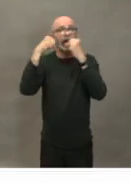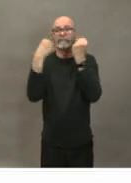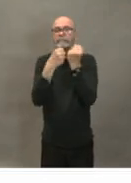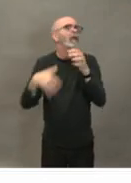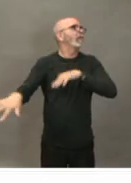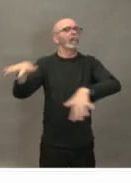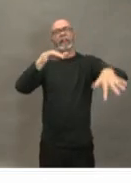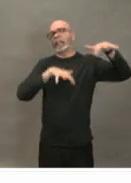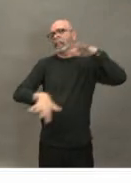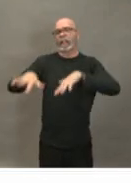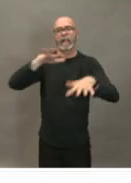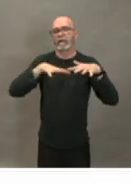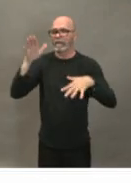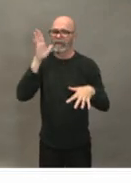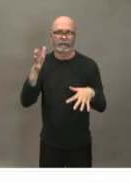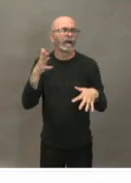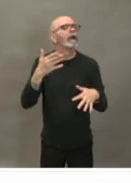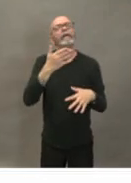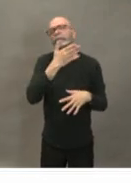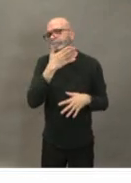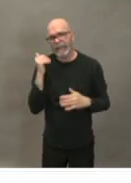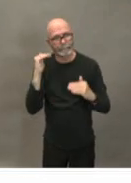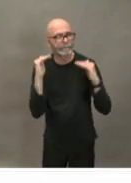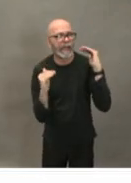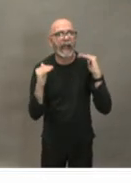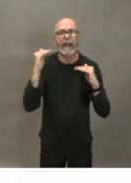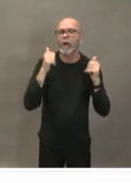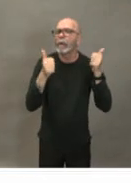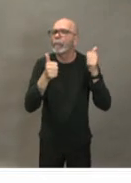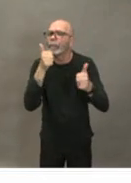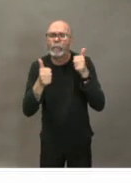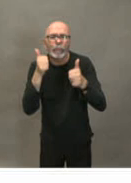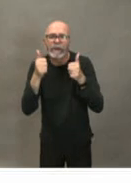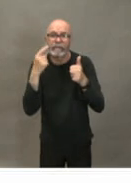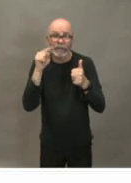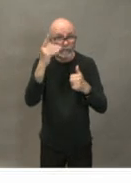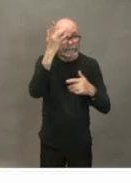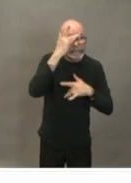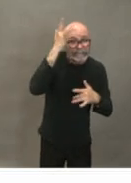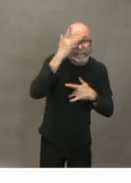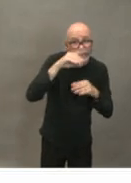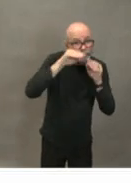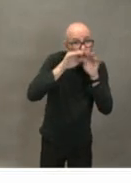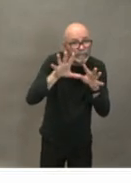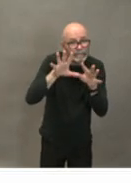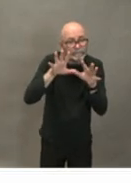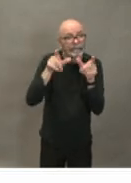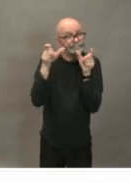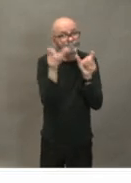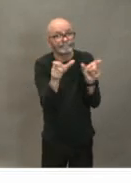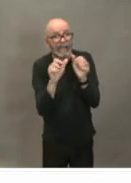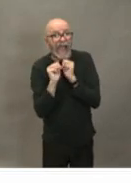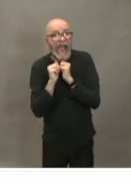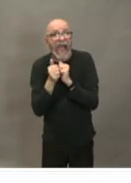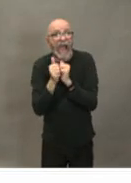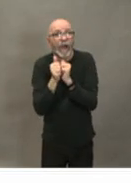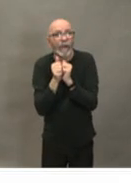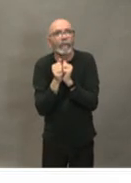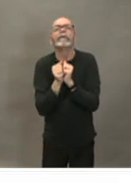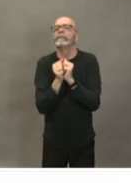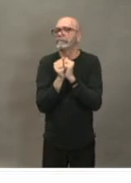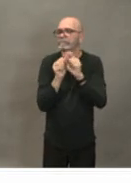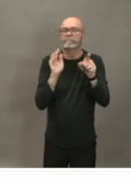balance of what's necessary for the disease and especially with a focus on how do we protect those most vulnerable